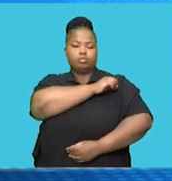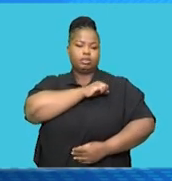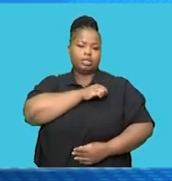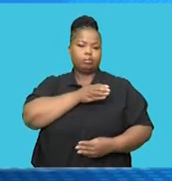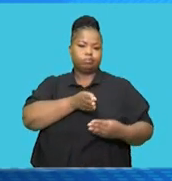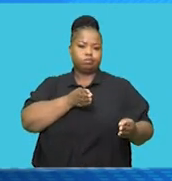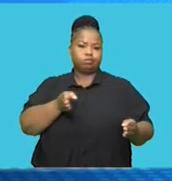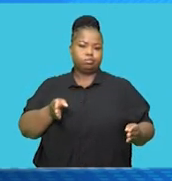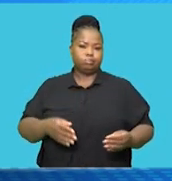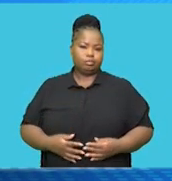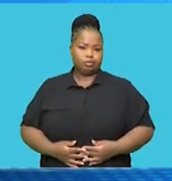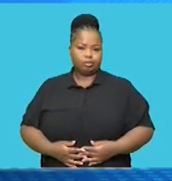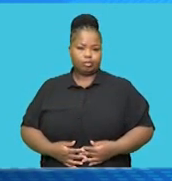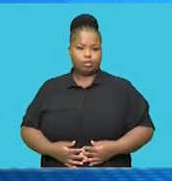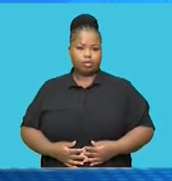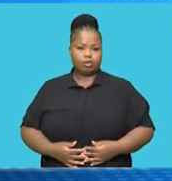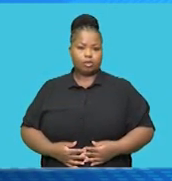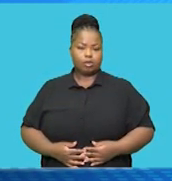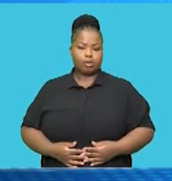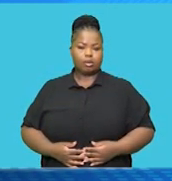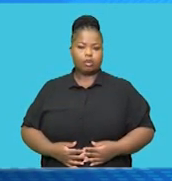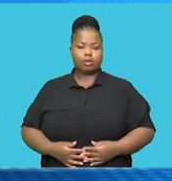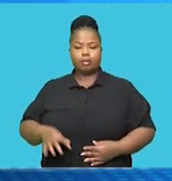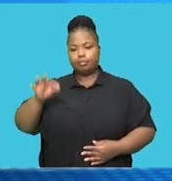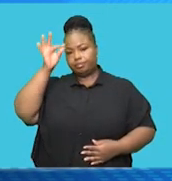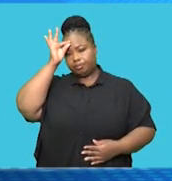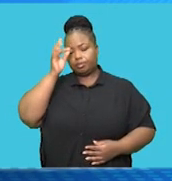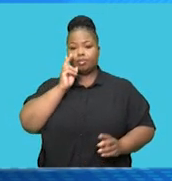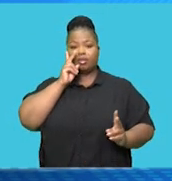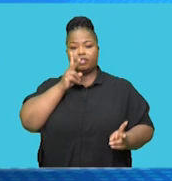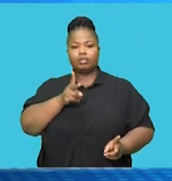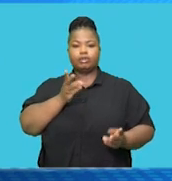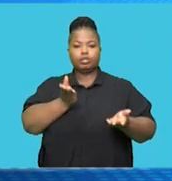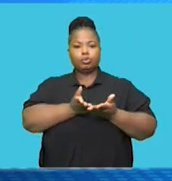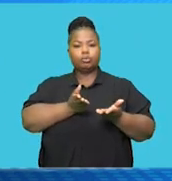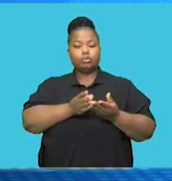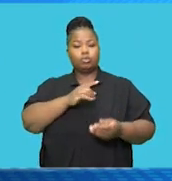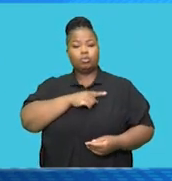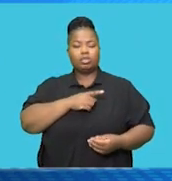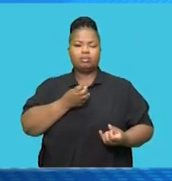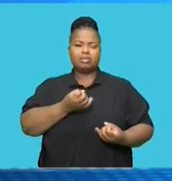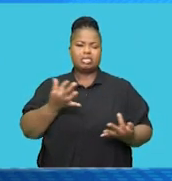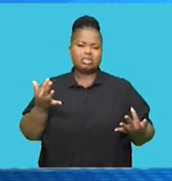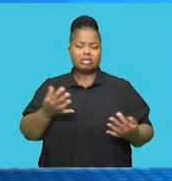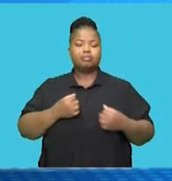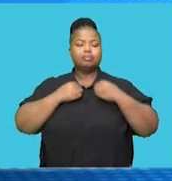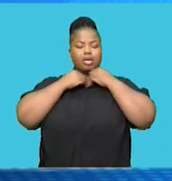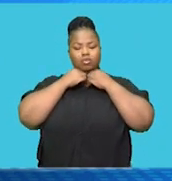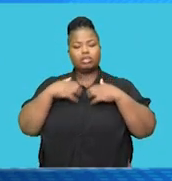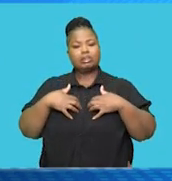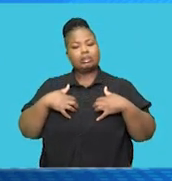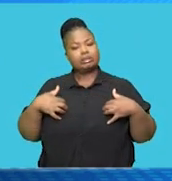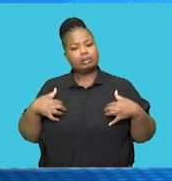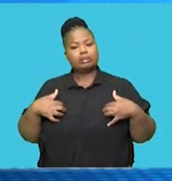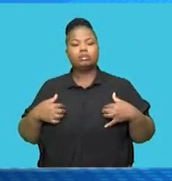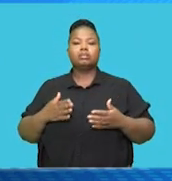facilities. Police visited the school as this incident caused distress among parents who also